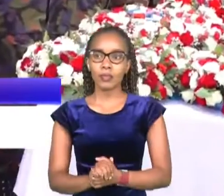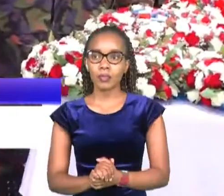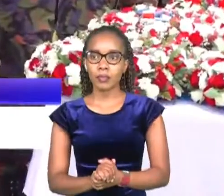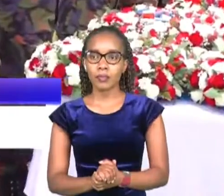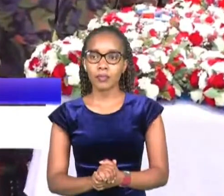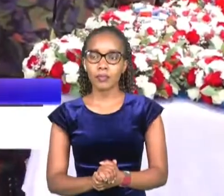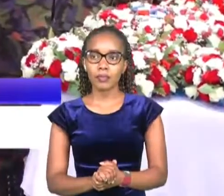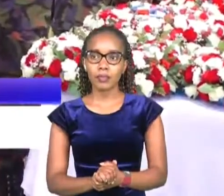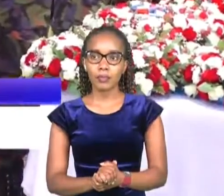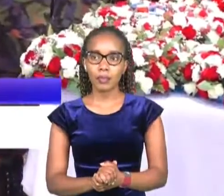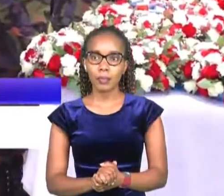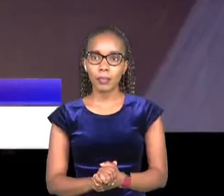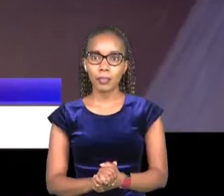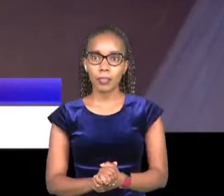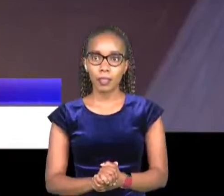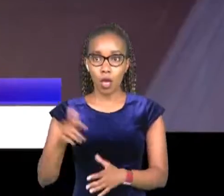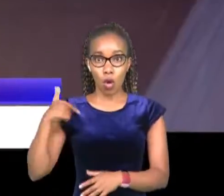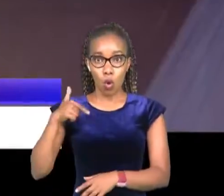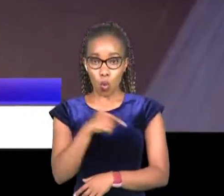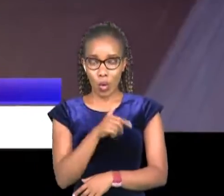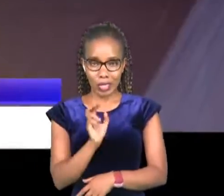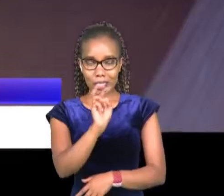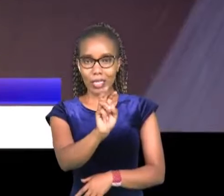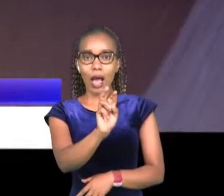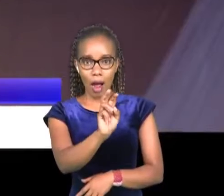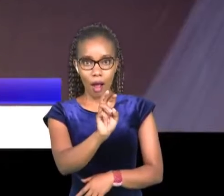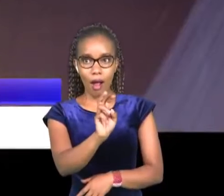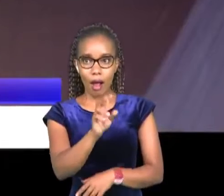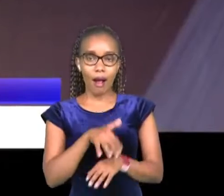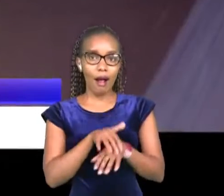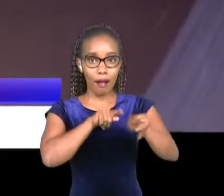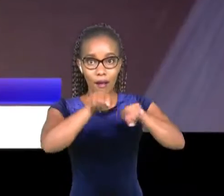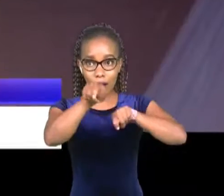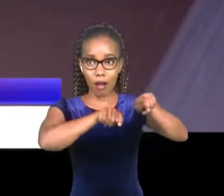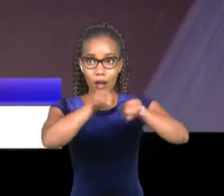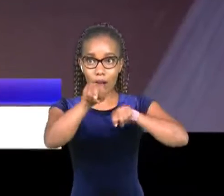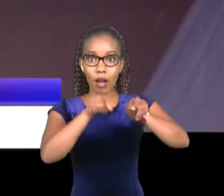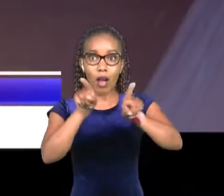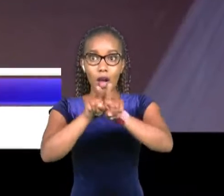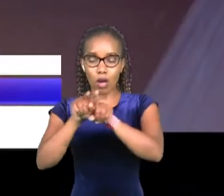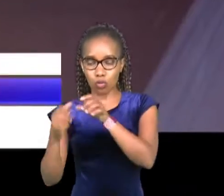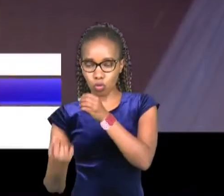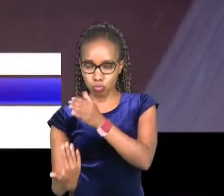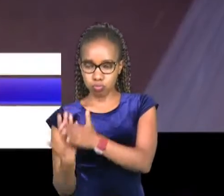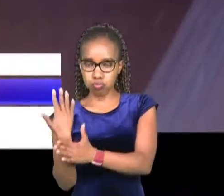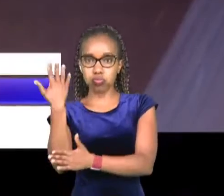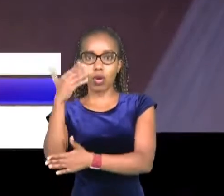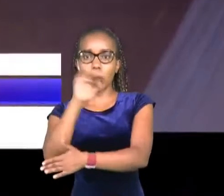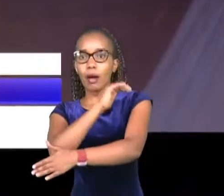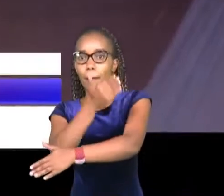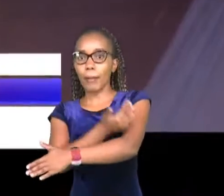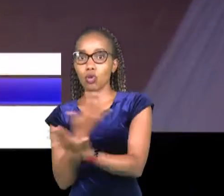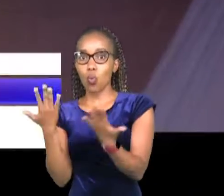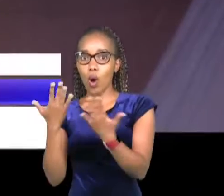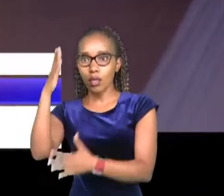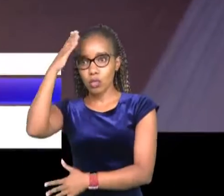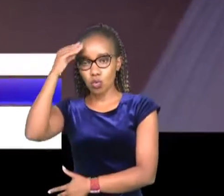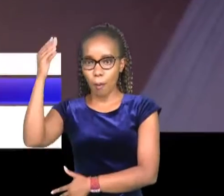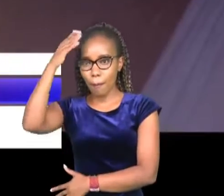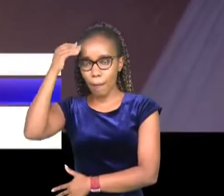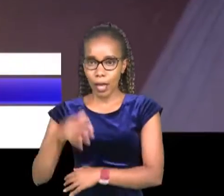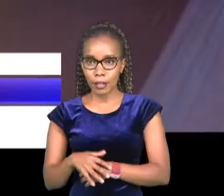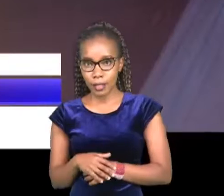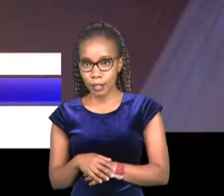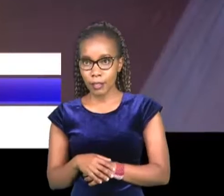we can attest to the restoration of governance and a growing capacity in somalia most